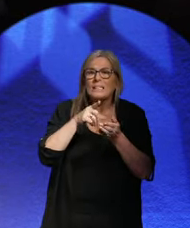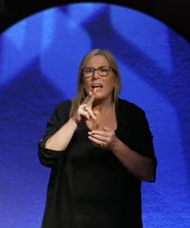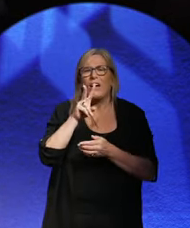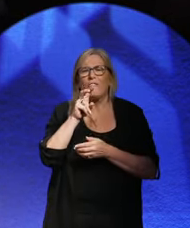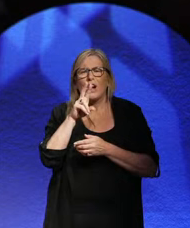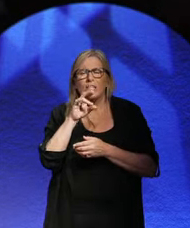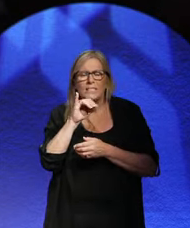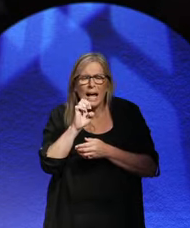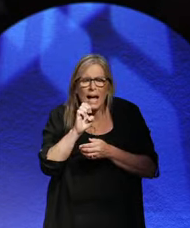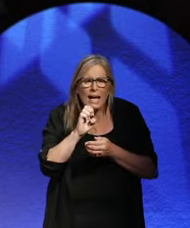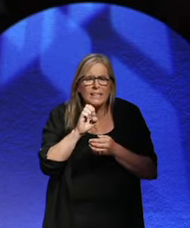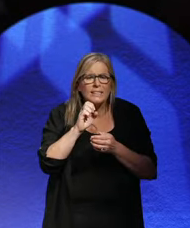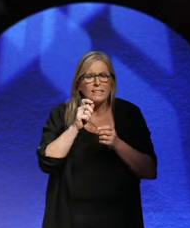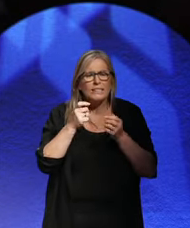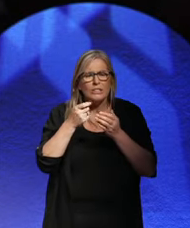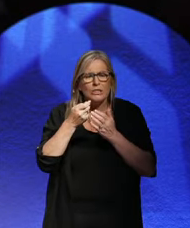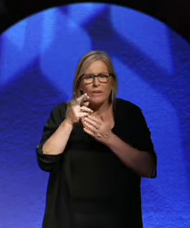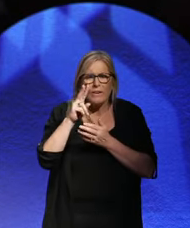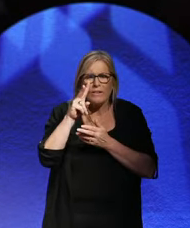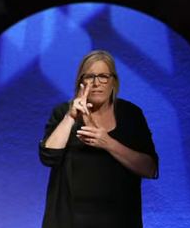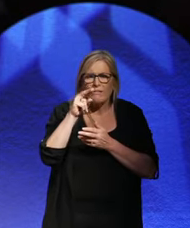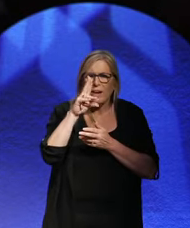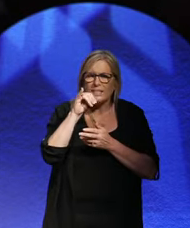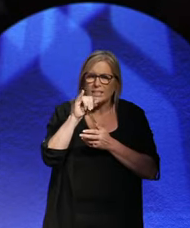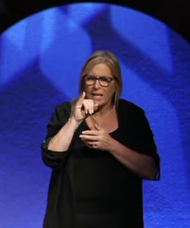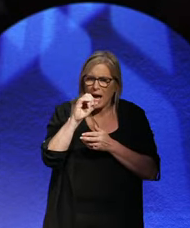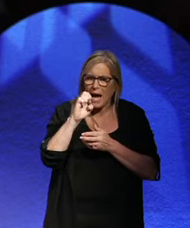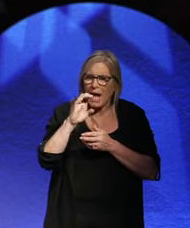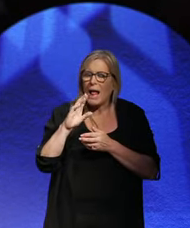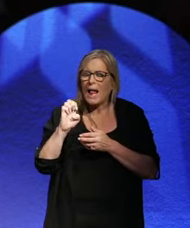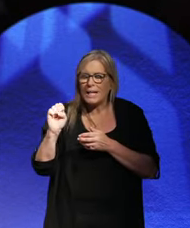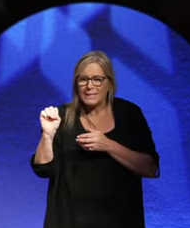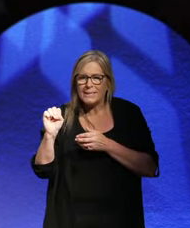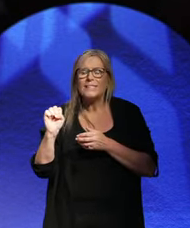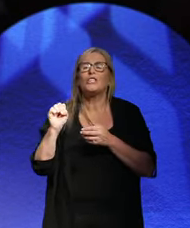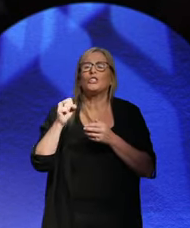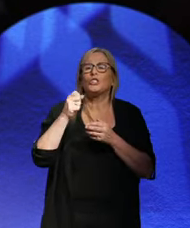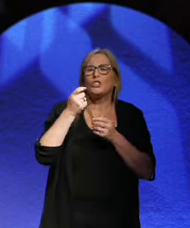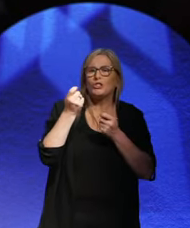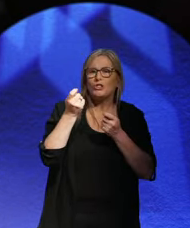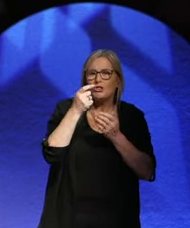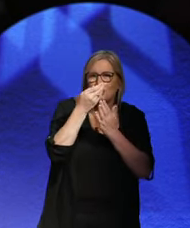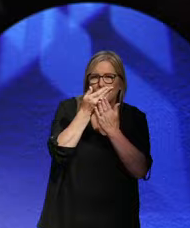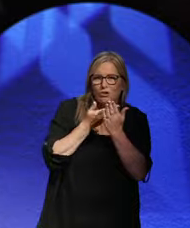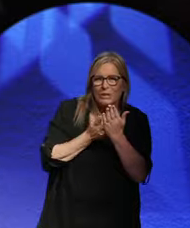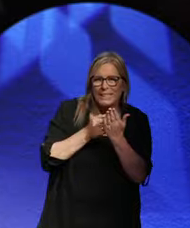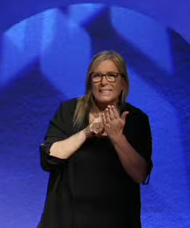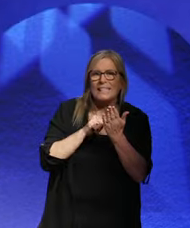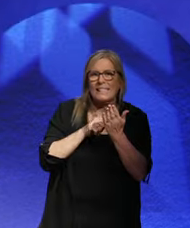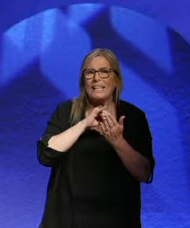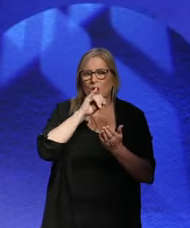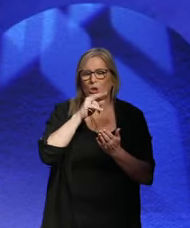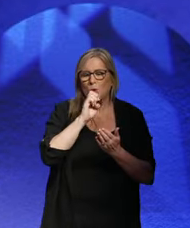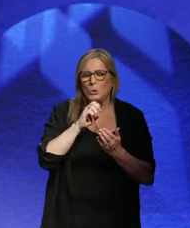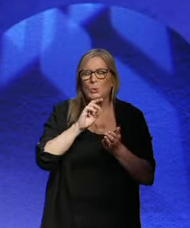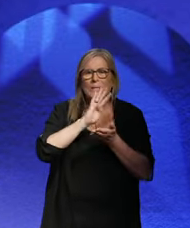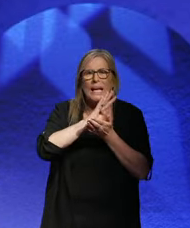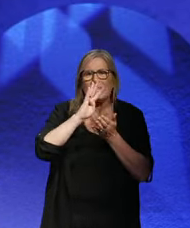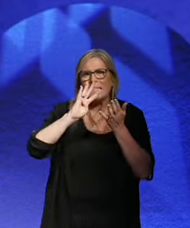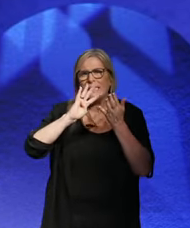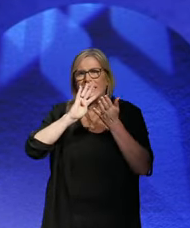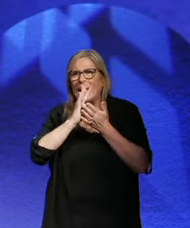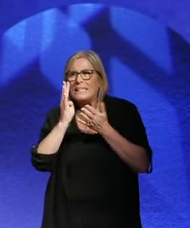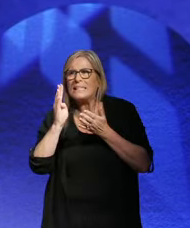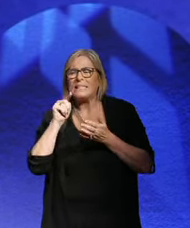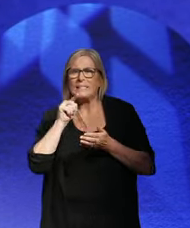Treaty. The Versailles Treaty was enacted in June 1919. And, you it introduced a number of